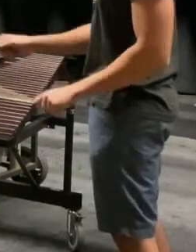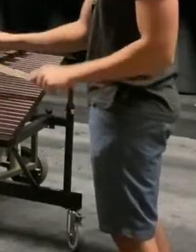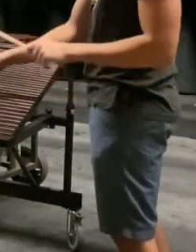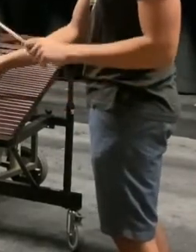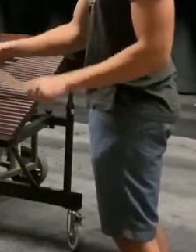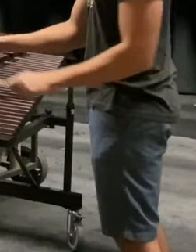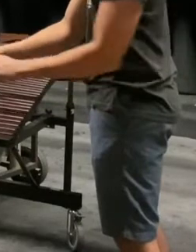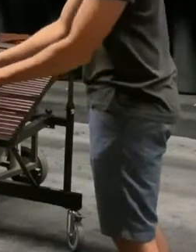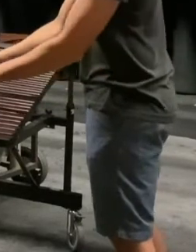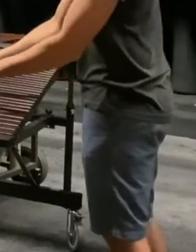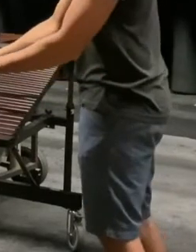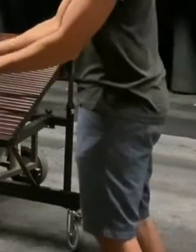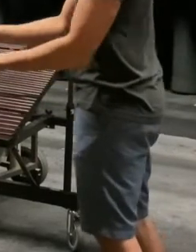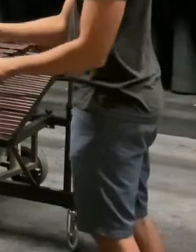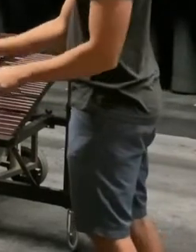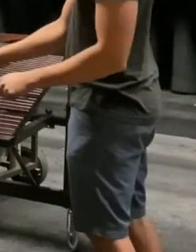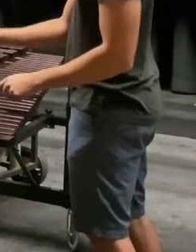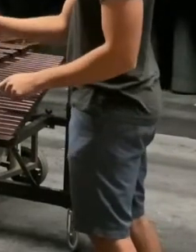I'll be right after